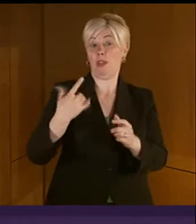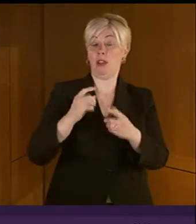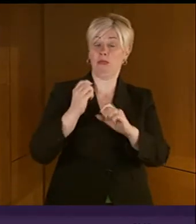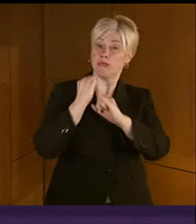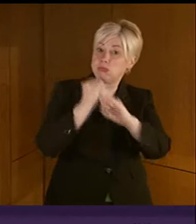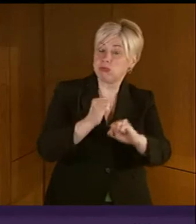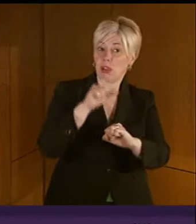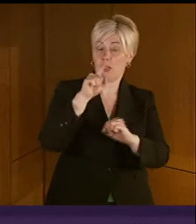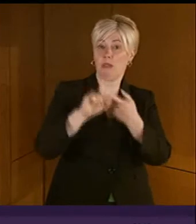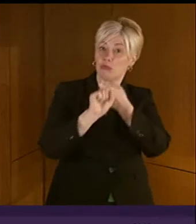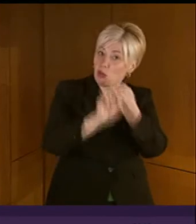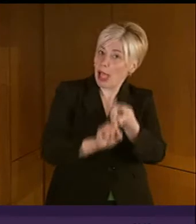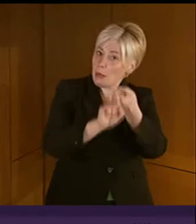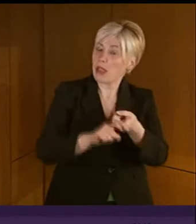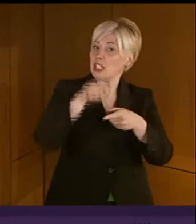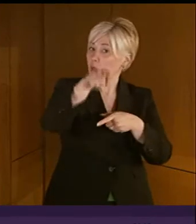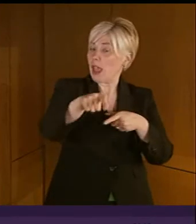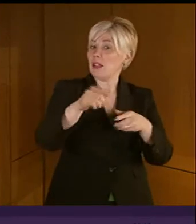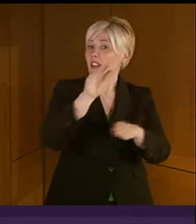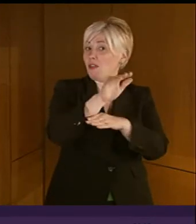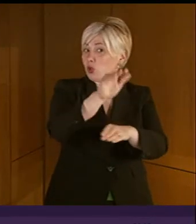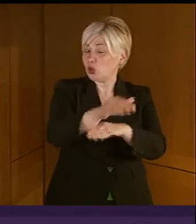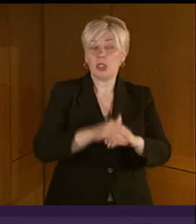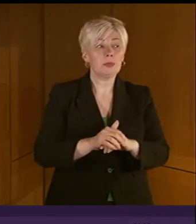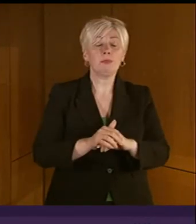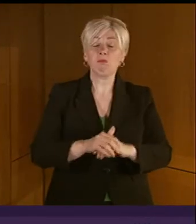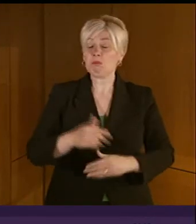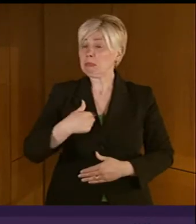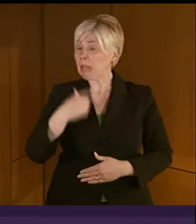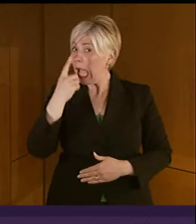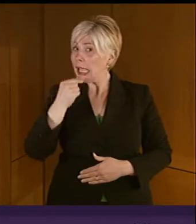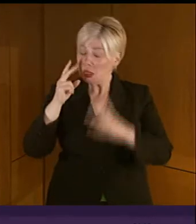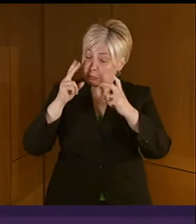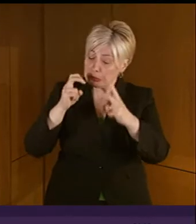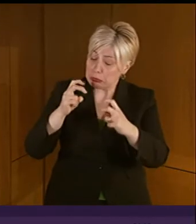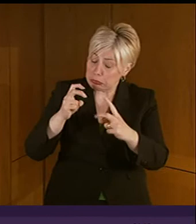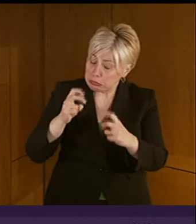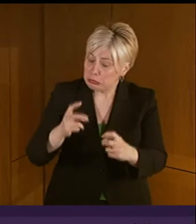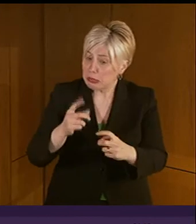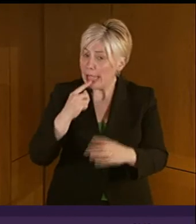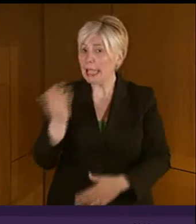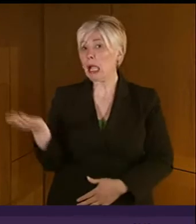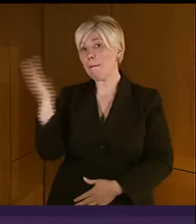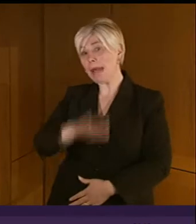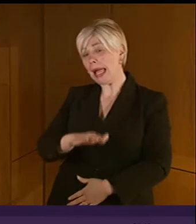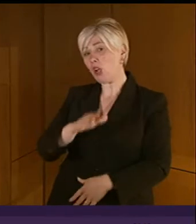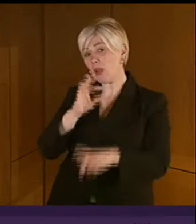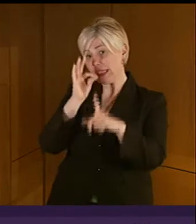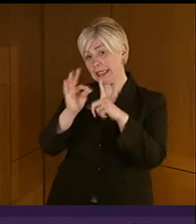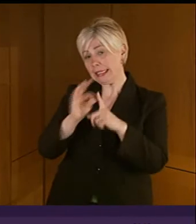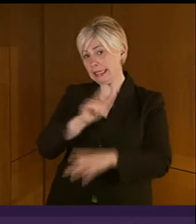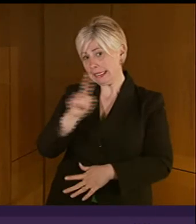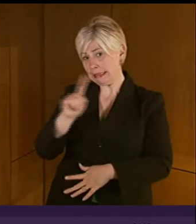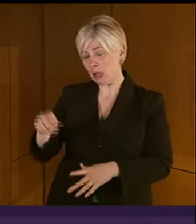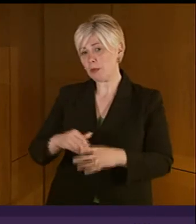am more than happy to explore all of those points and give you more detail. But if I am frank about the matter, I